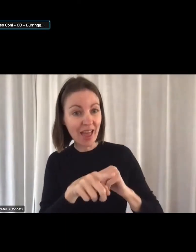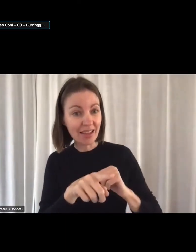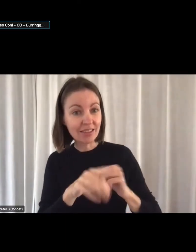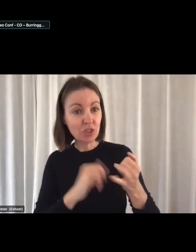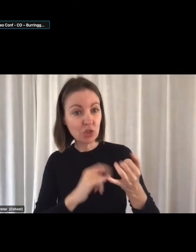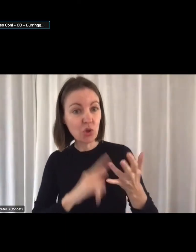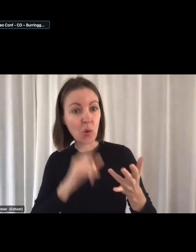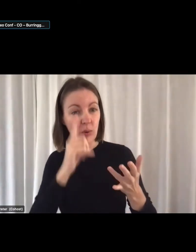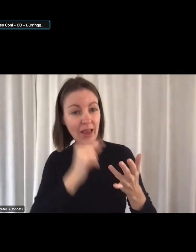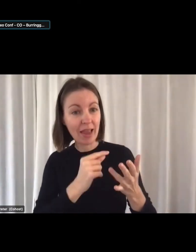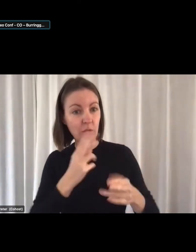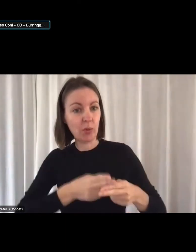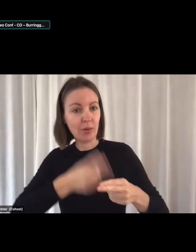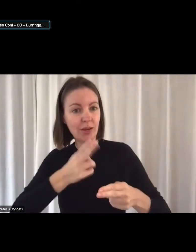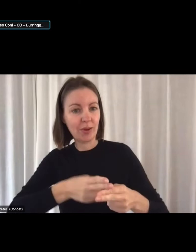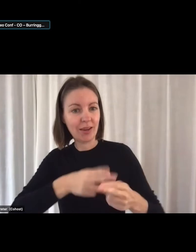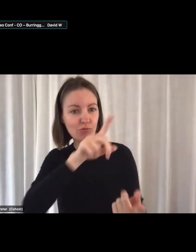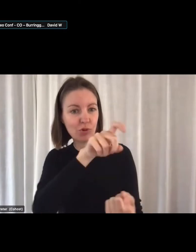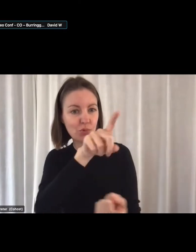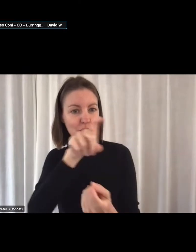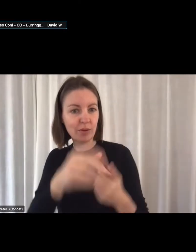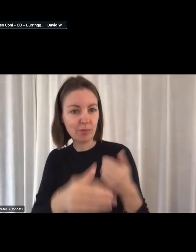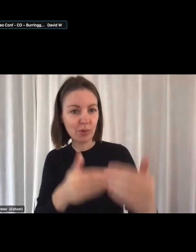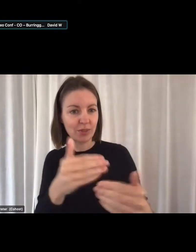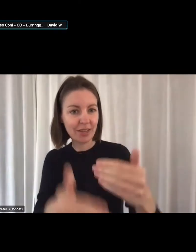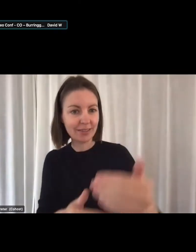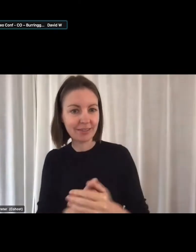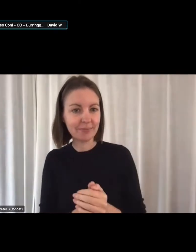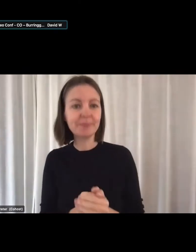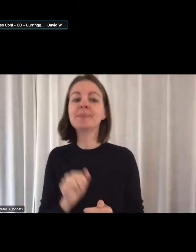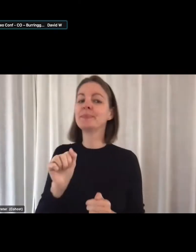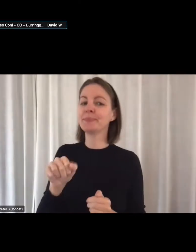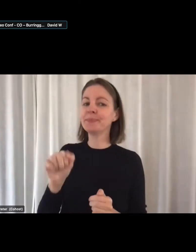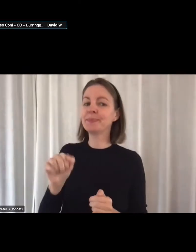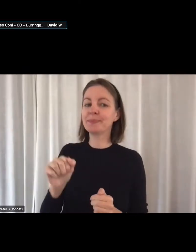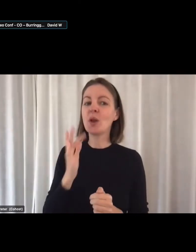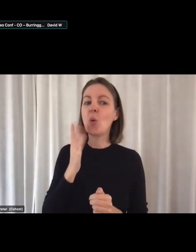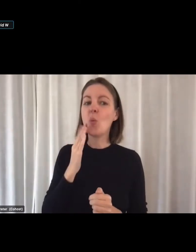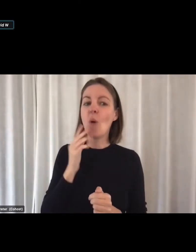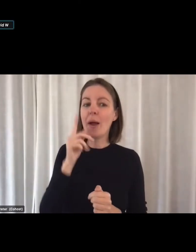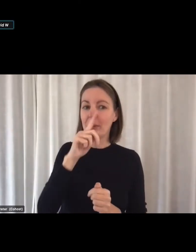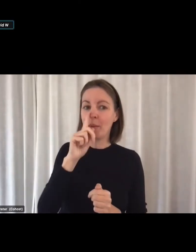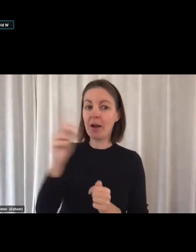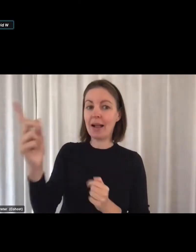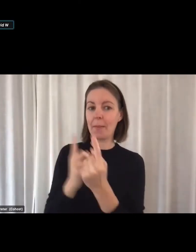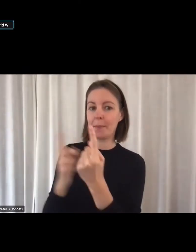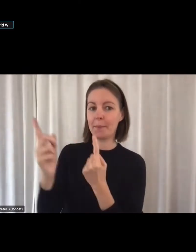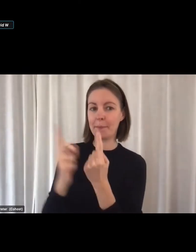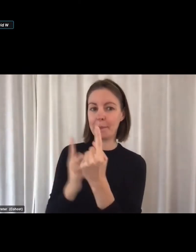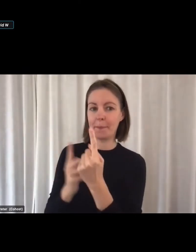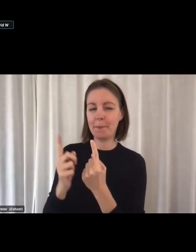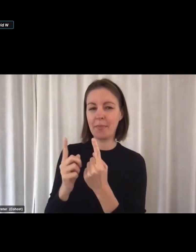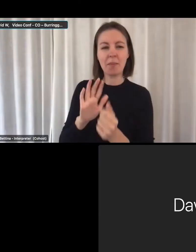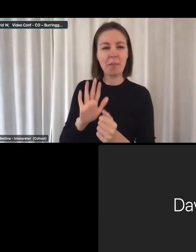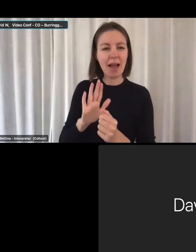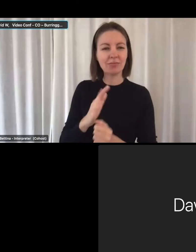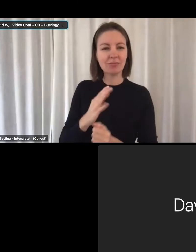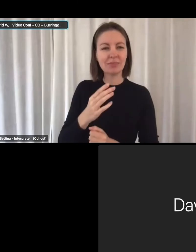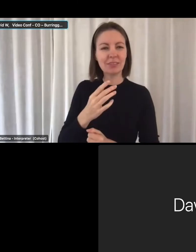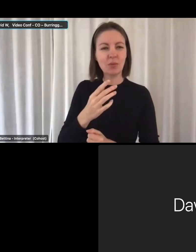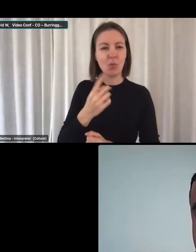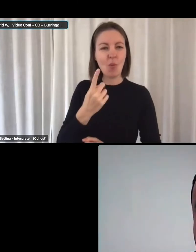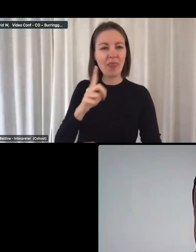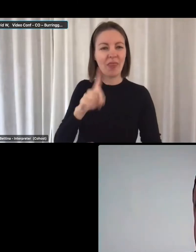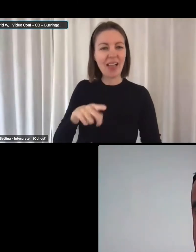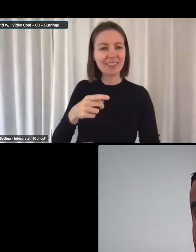process? Yeah, so we are screening as candidates are drawing towards us. Like I said, I think we had 1,607 applicants